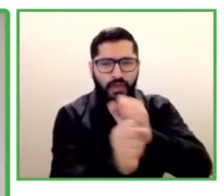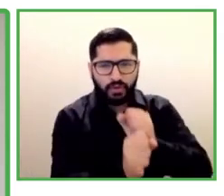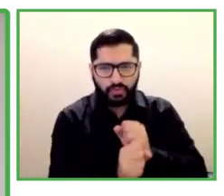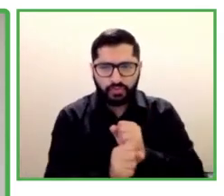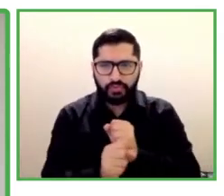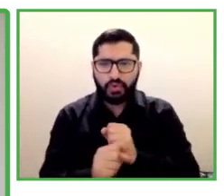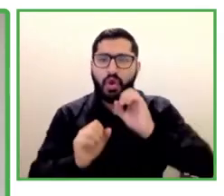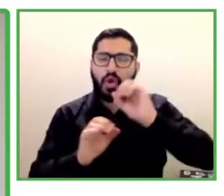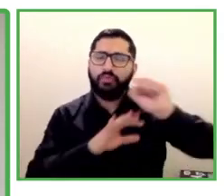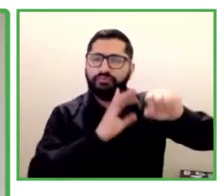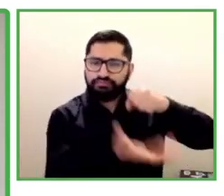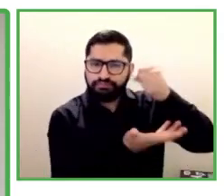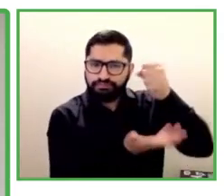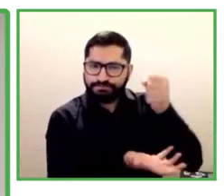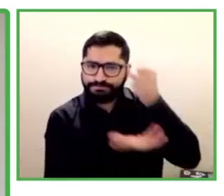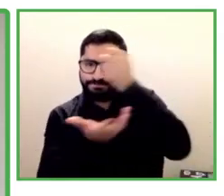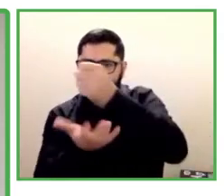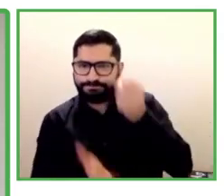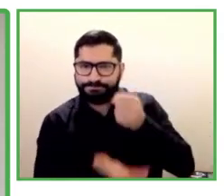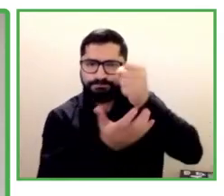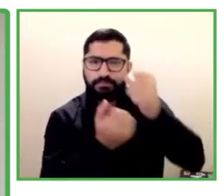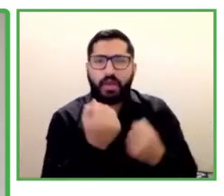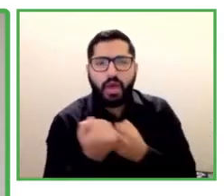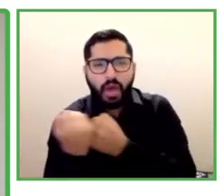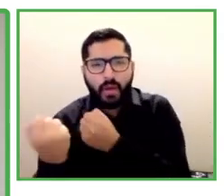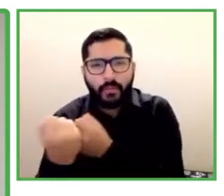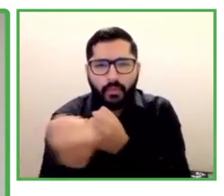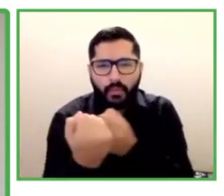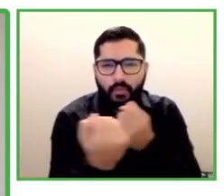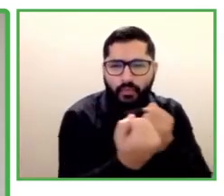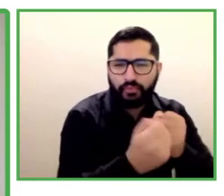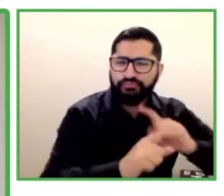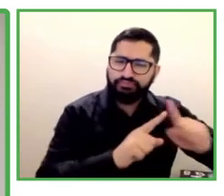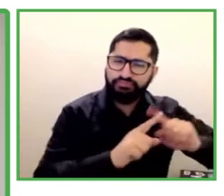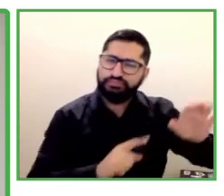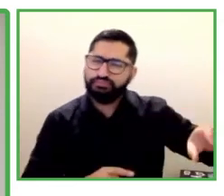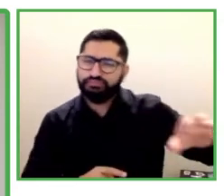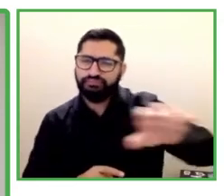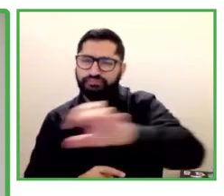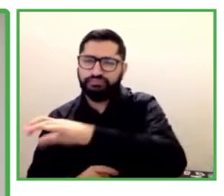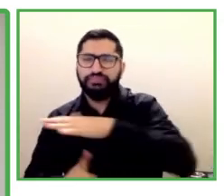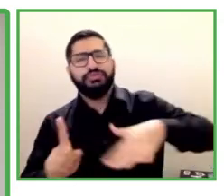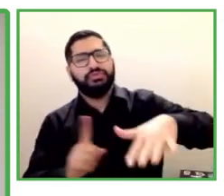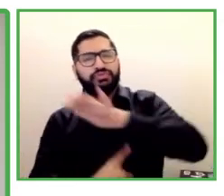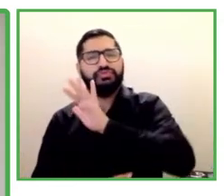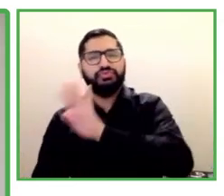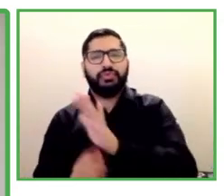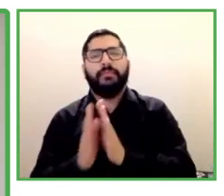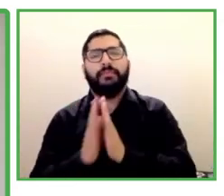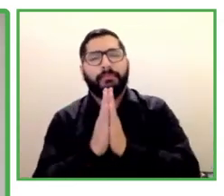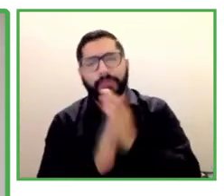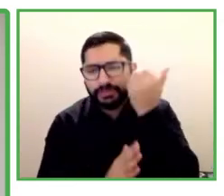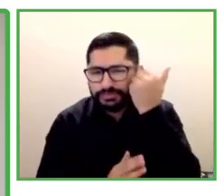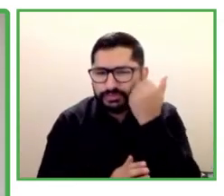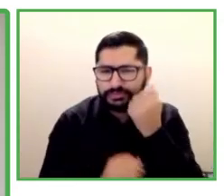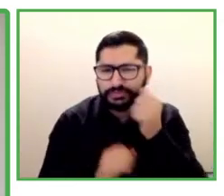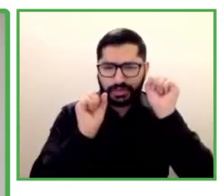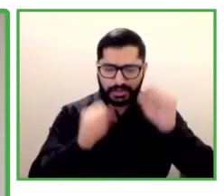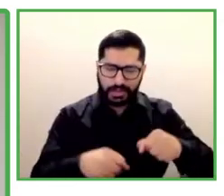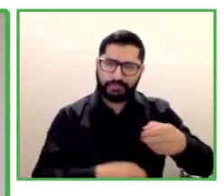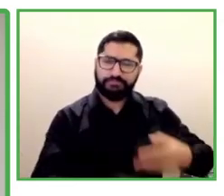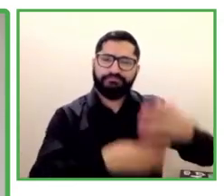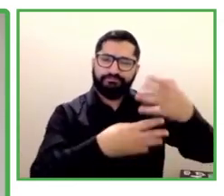Use the chat to share comments, ideas, questions, and as mentioned earlier, you will have the opportunity after their